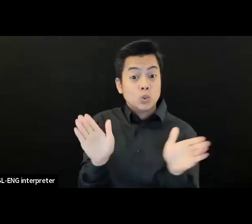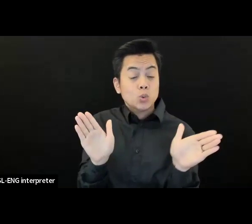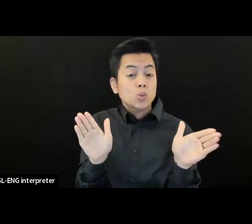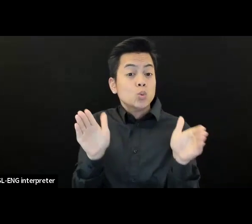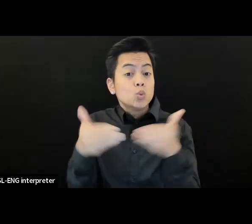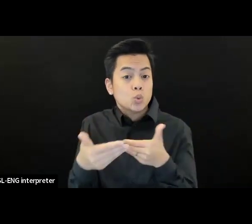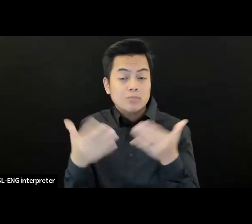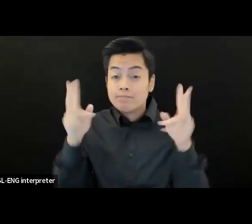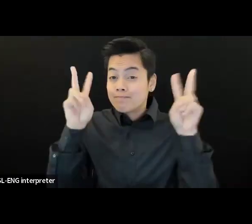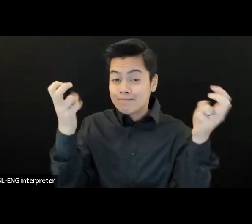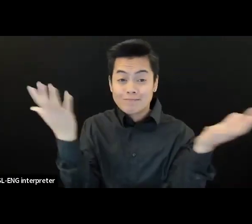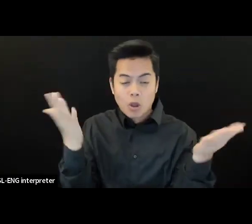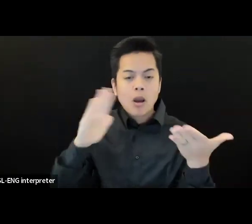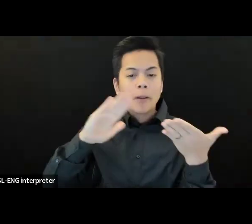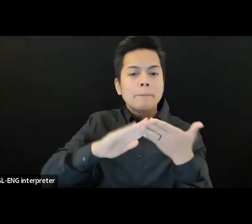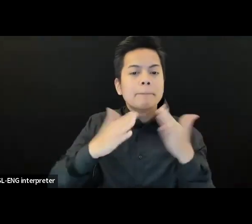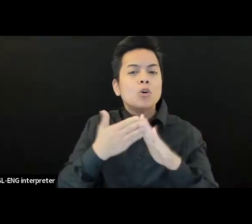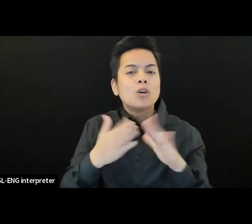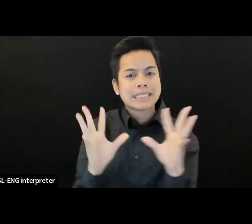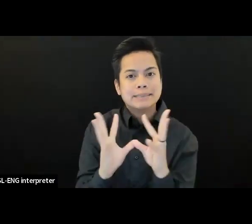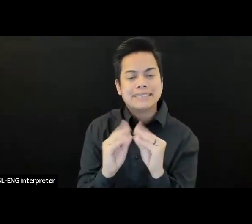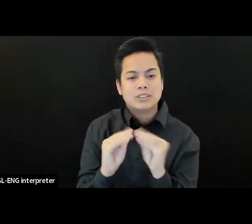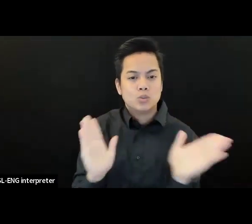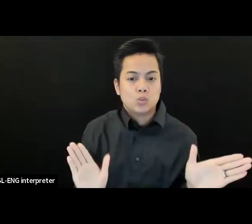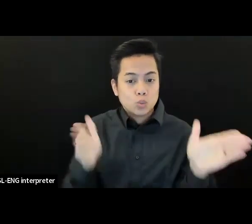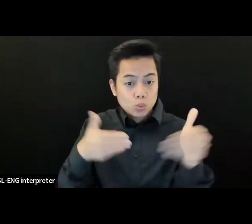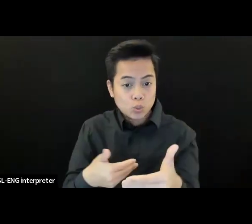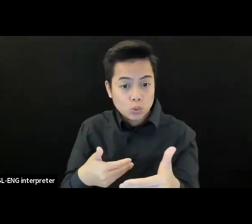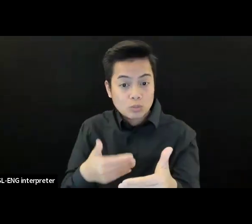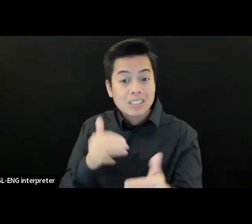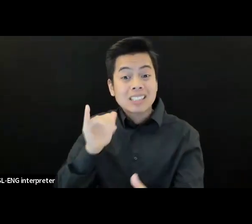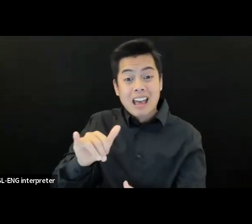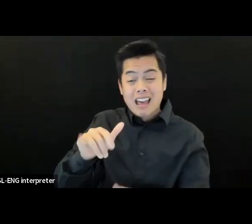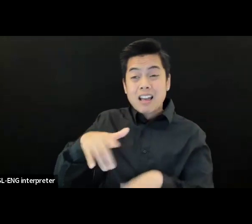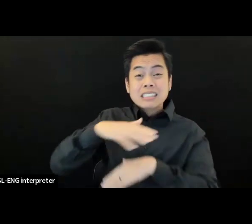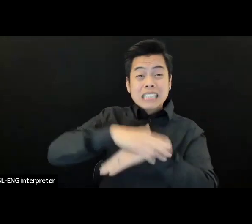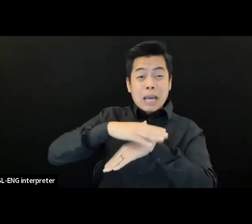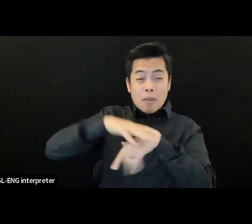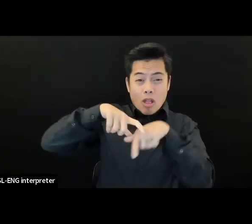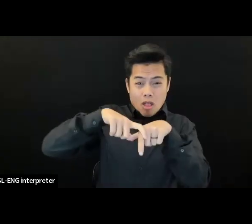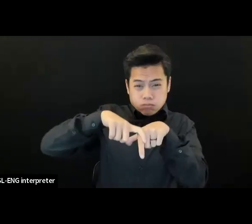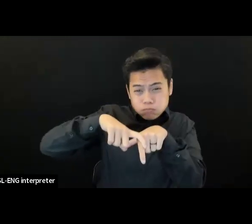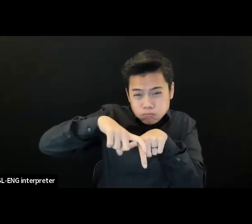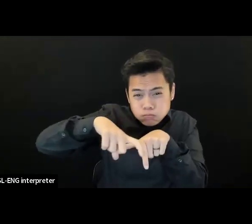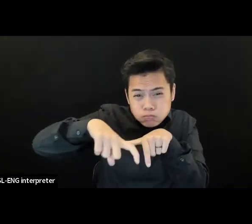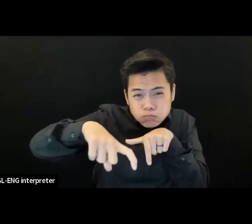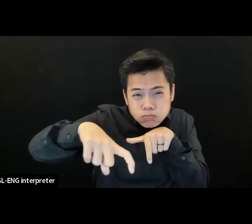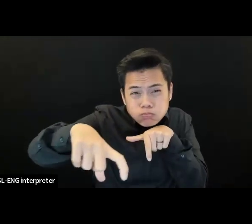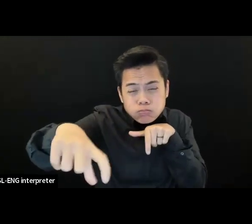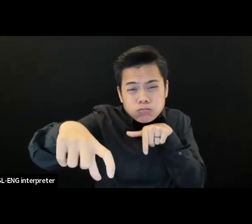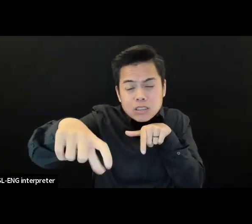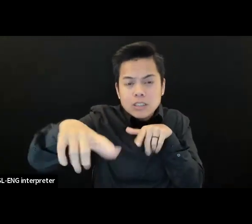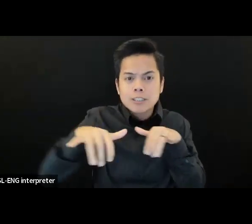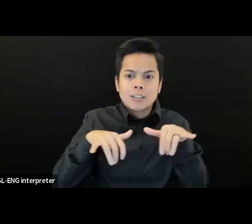long table in the middle with uniform chairs. Those are all going and it's going to be a cozy, quiet,